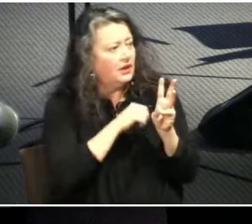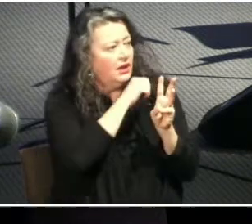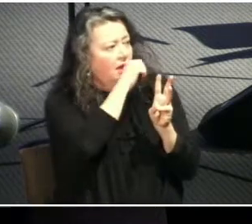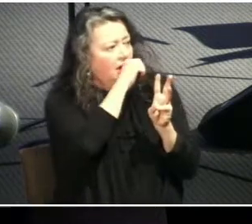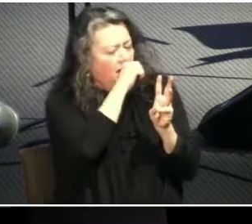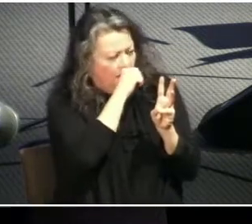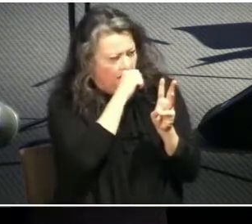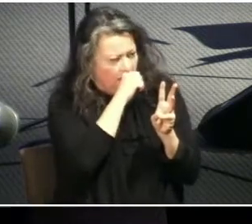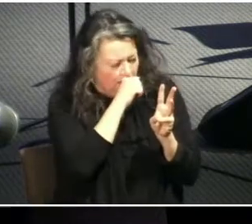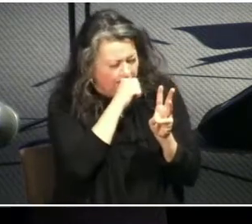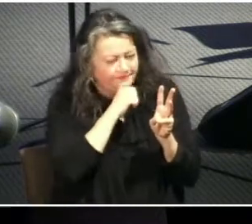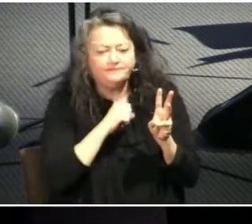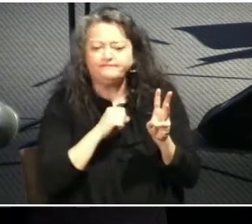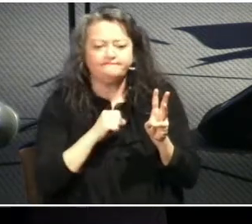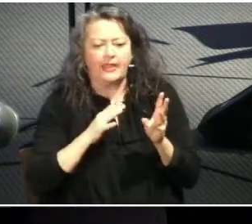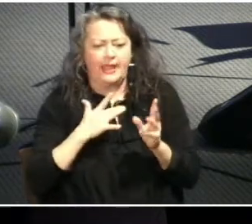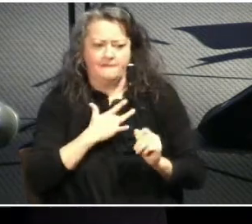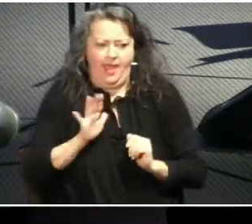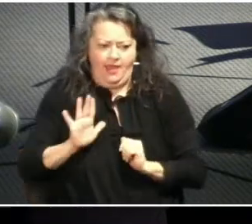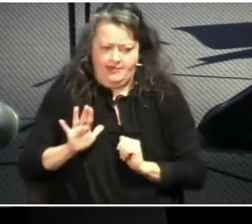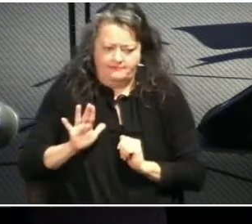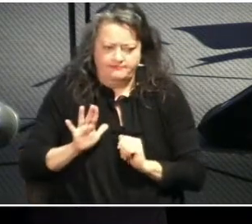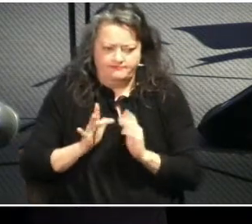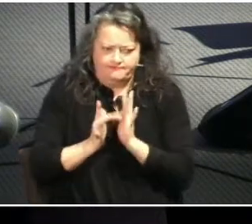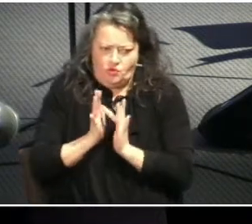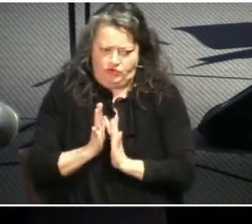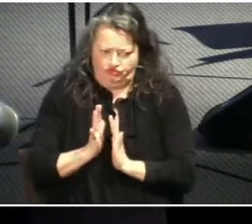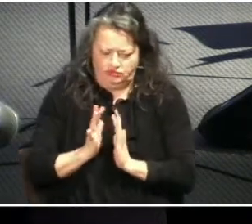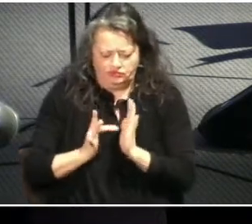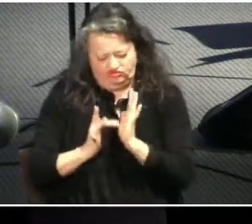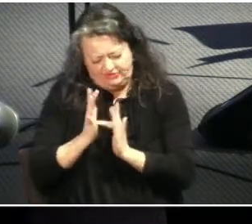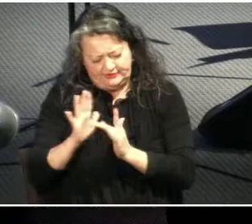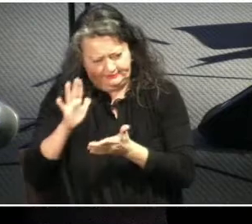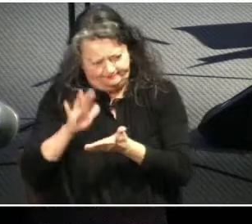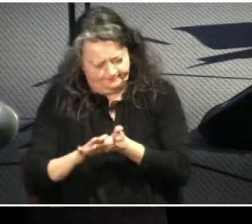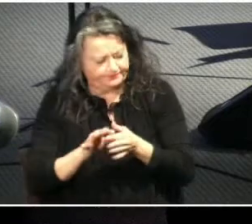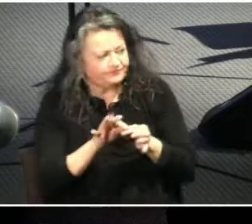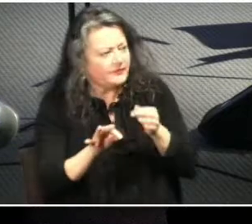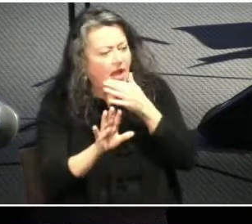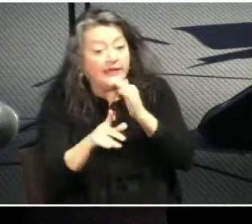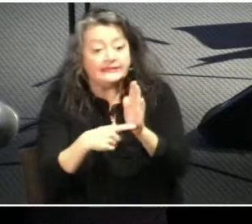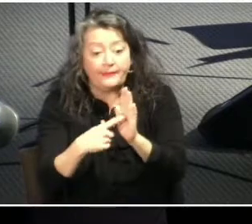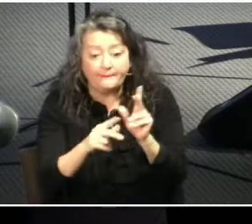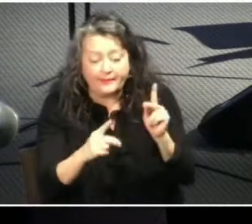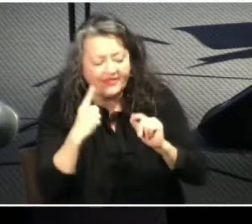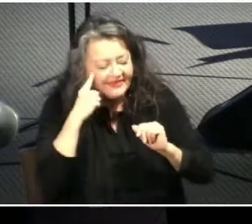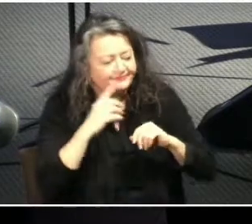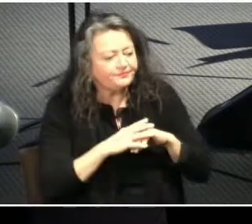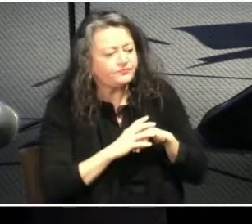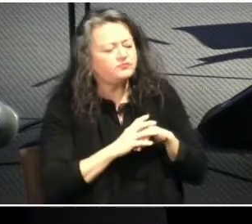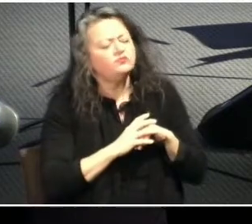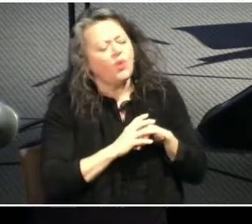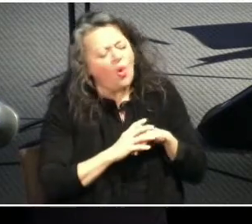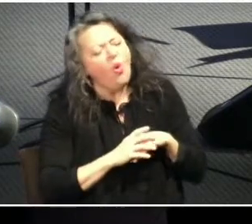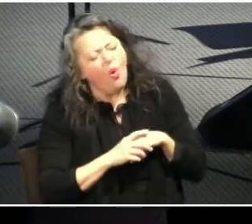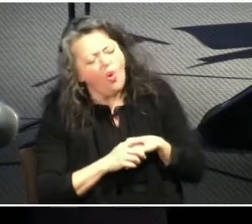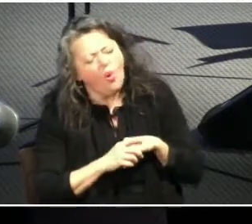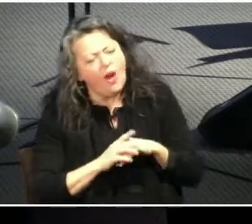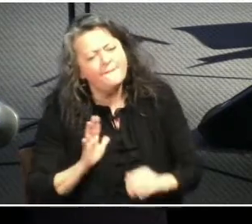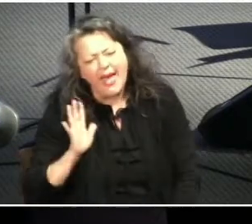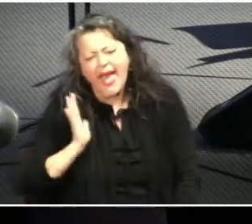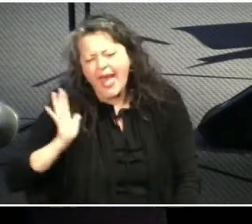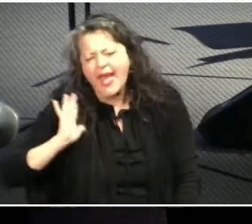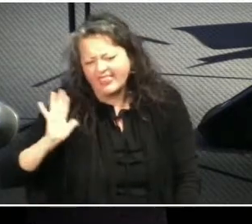argument put forward to dismiss these commands goes something like this. Well, the culture of the day practiced male